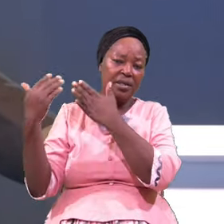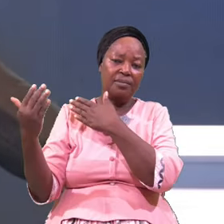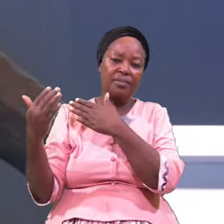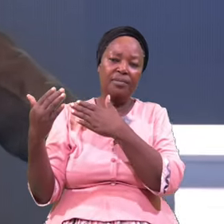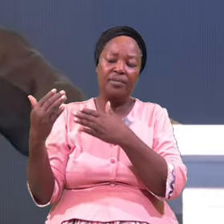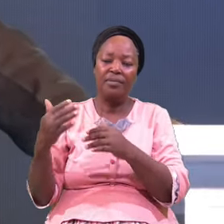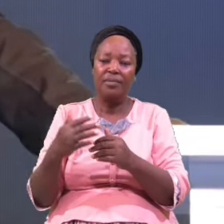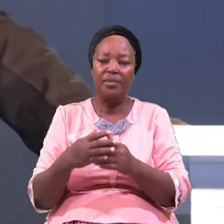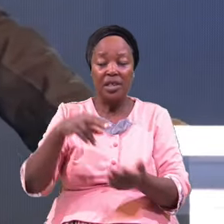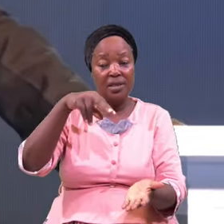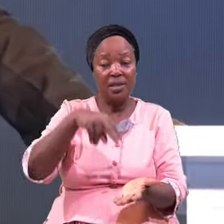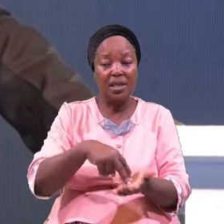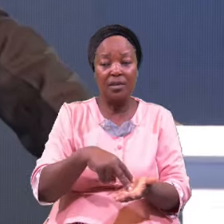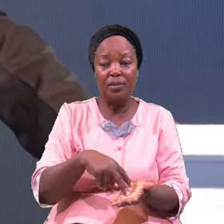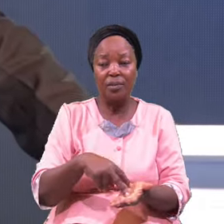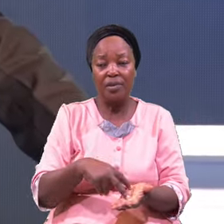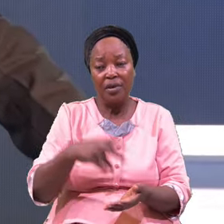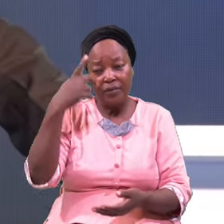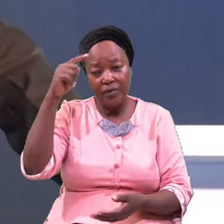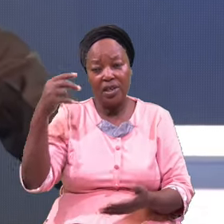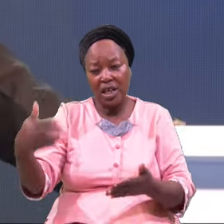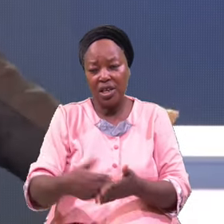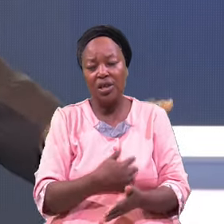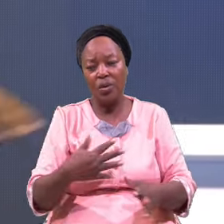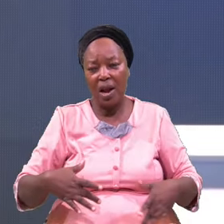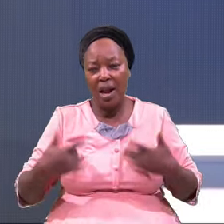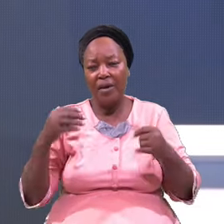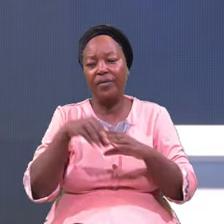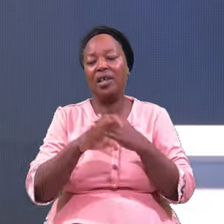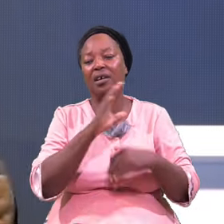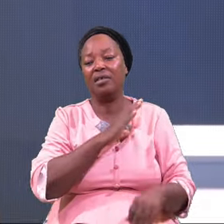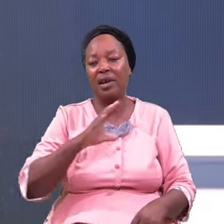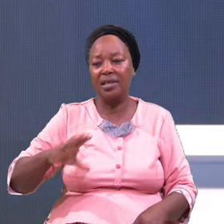Stand Up For The New Life In Christ